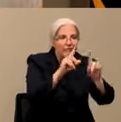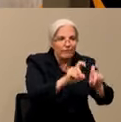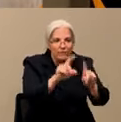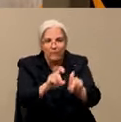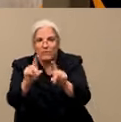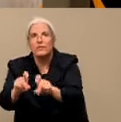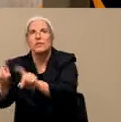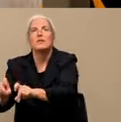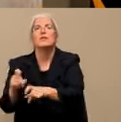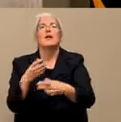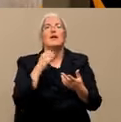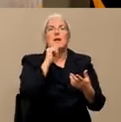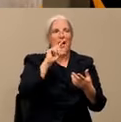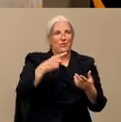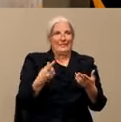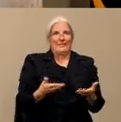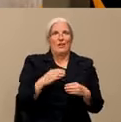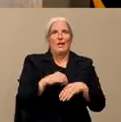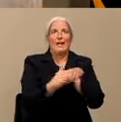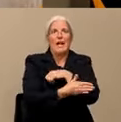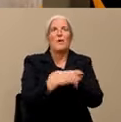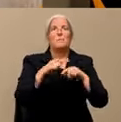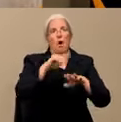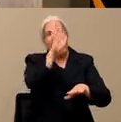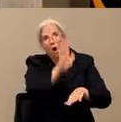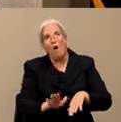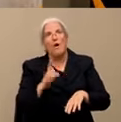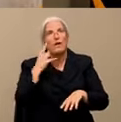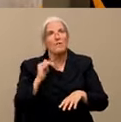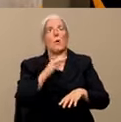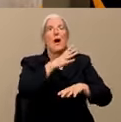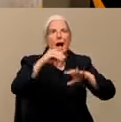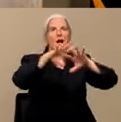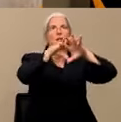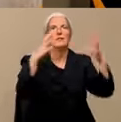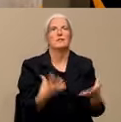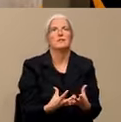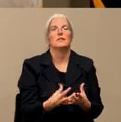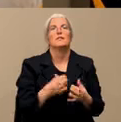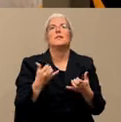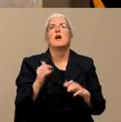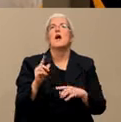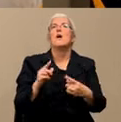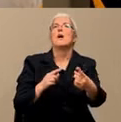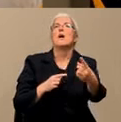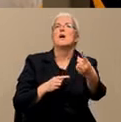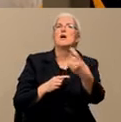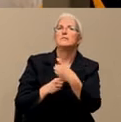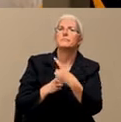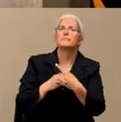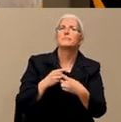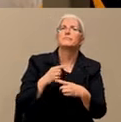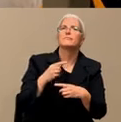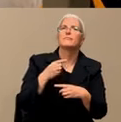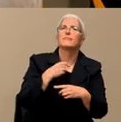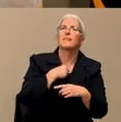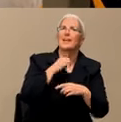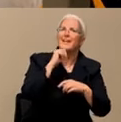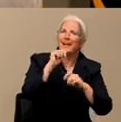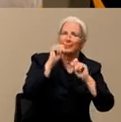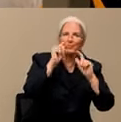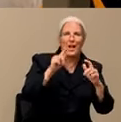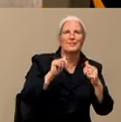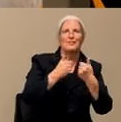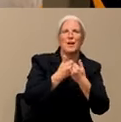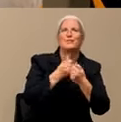Yeah, I'm kind of not surprised with the massive amount of testing that is underway around the world that those challenges would be seen. But with that, though, knowing